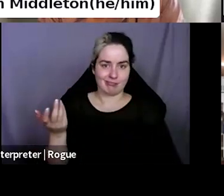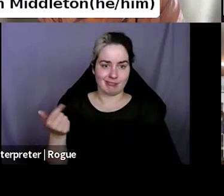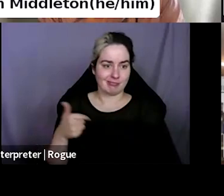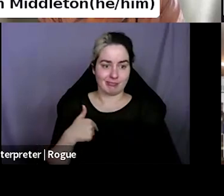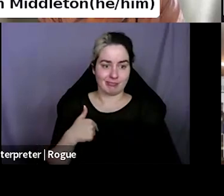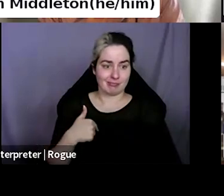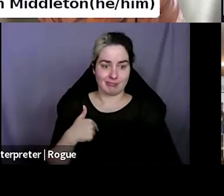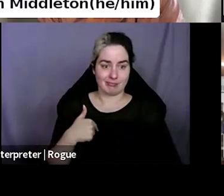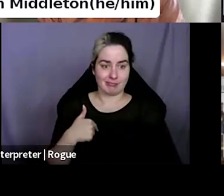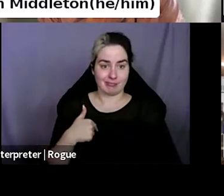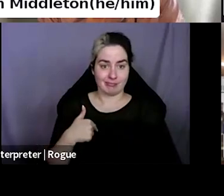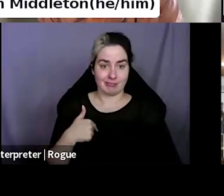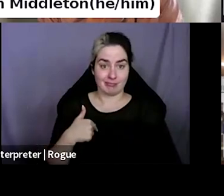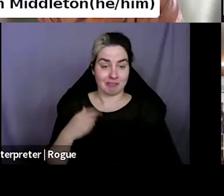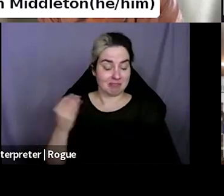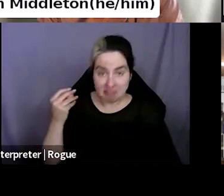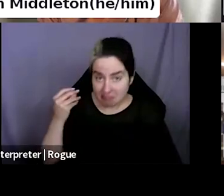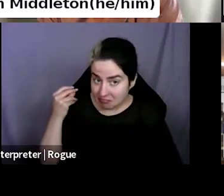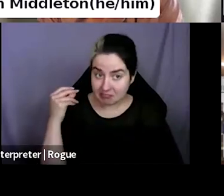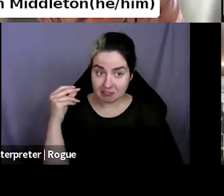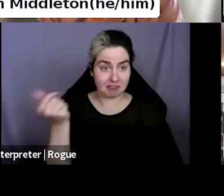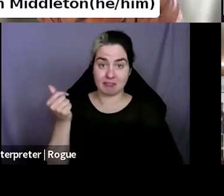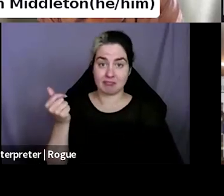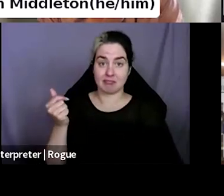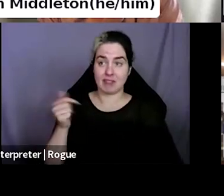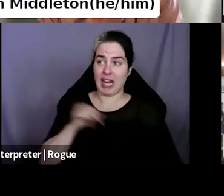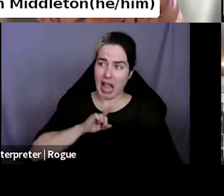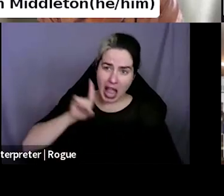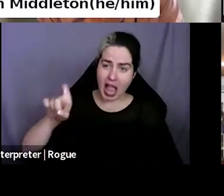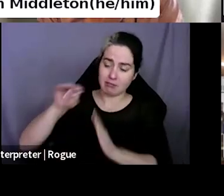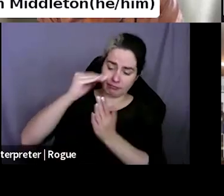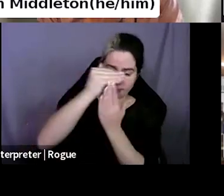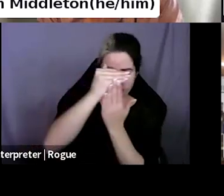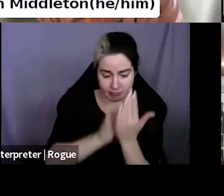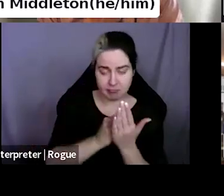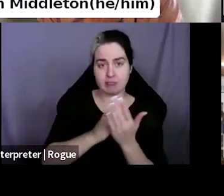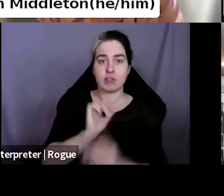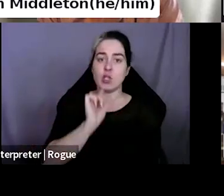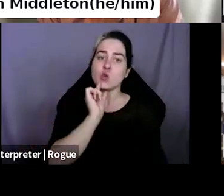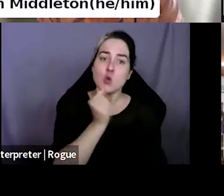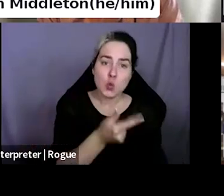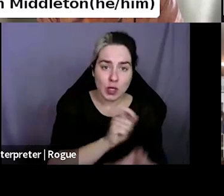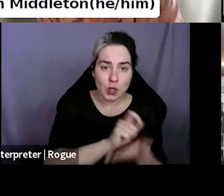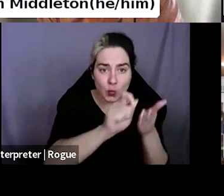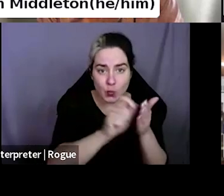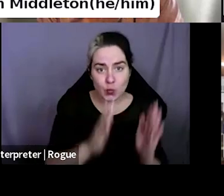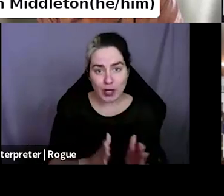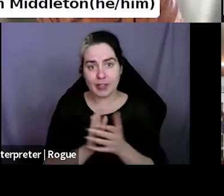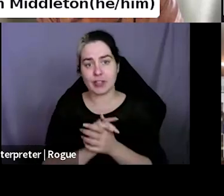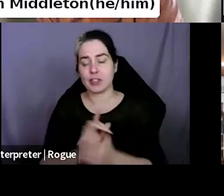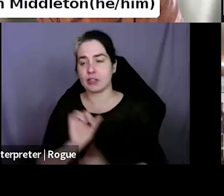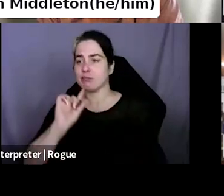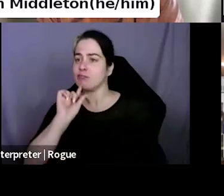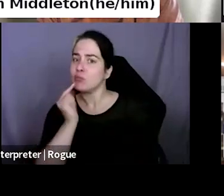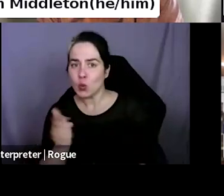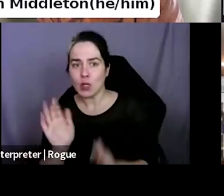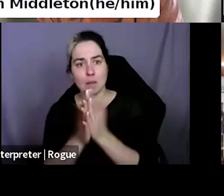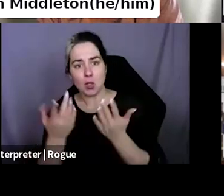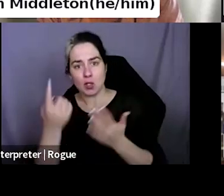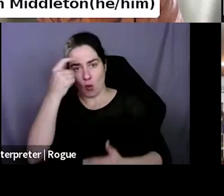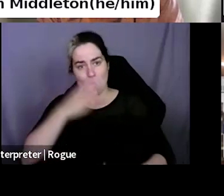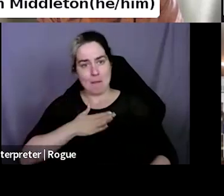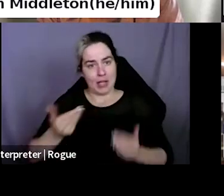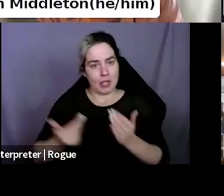instantly asking for lists of, you know, queer books and queer authors to feature in my new baby shop.